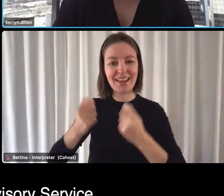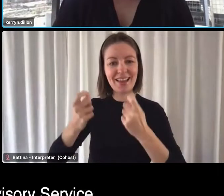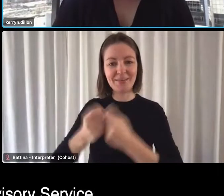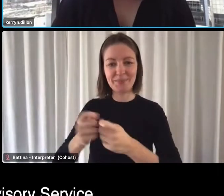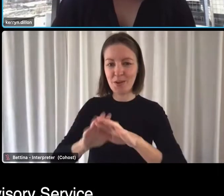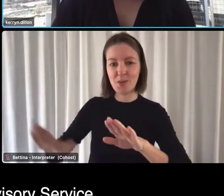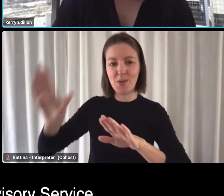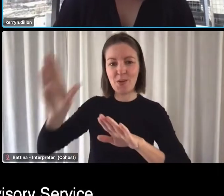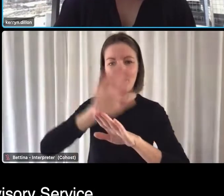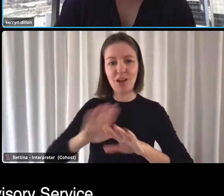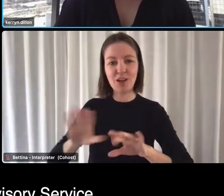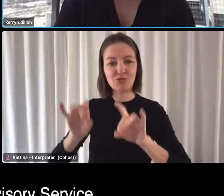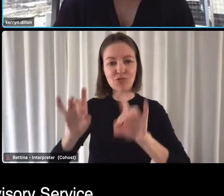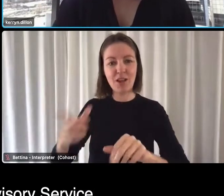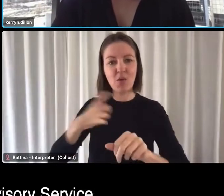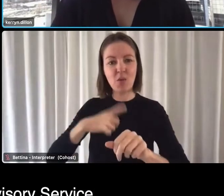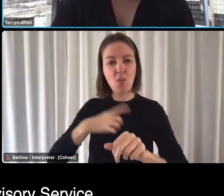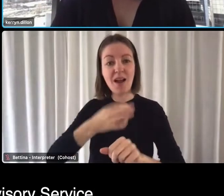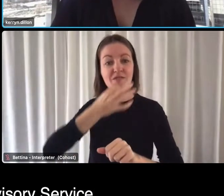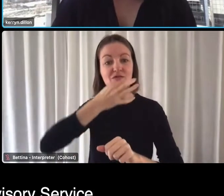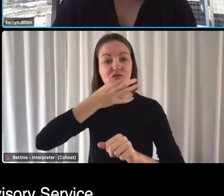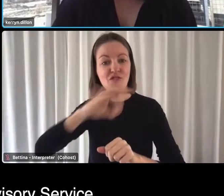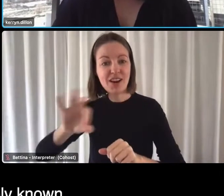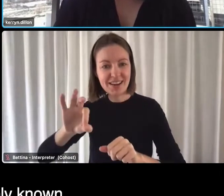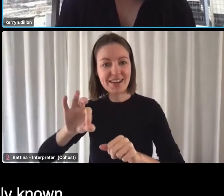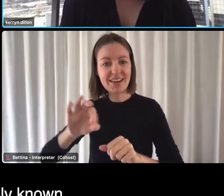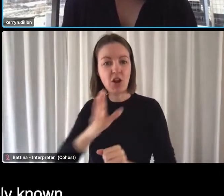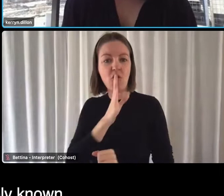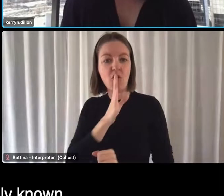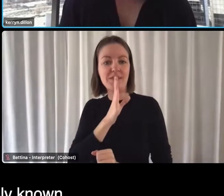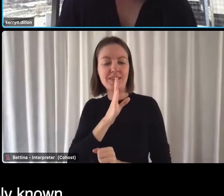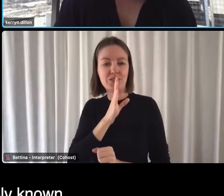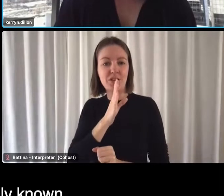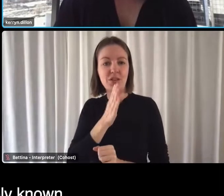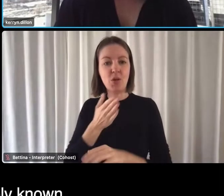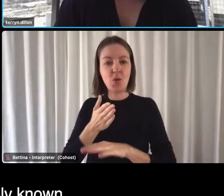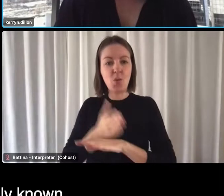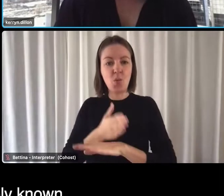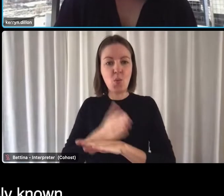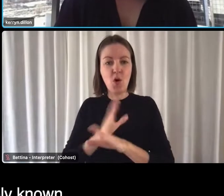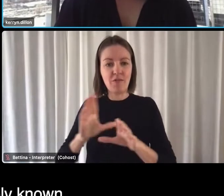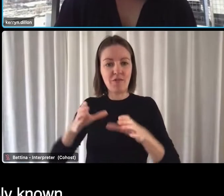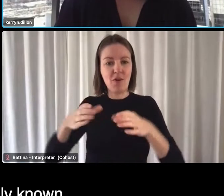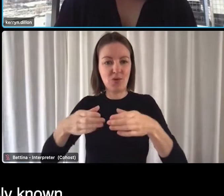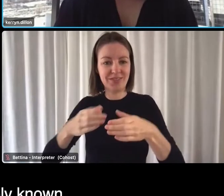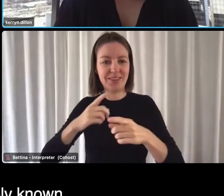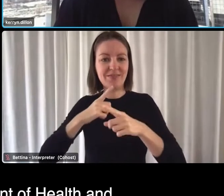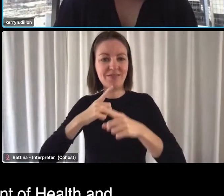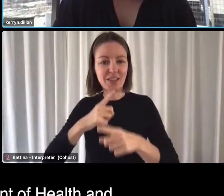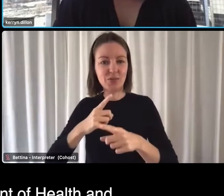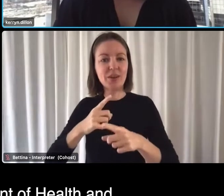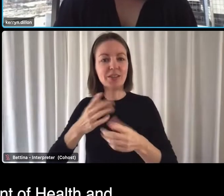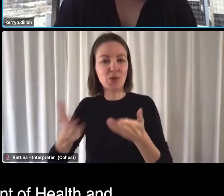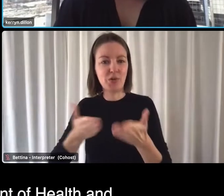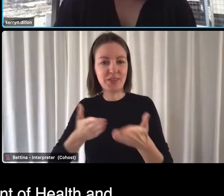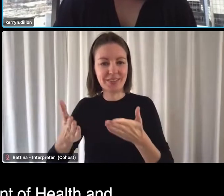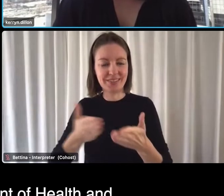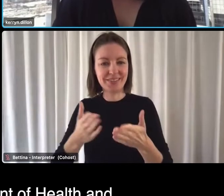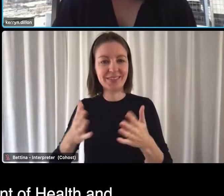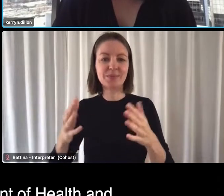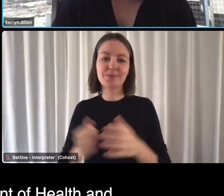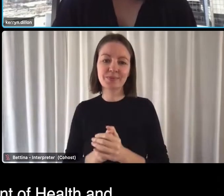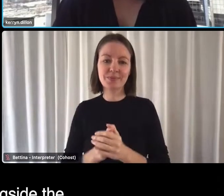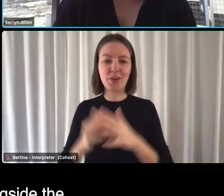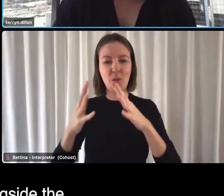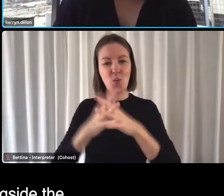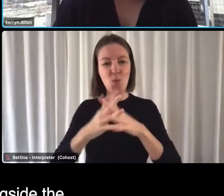deliver the Free and Confidential Workforce Advisory Service or WAS program as it's affectionately known. PwC was commissioned by